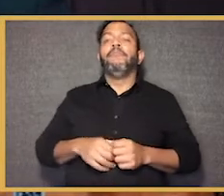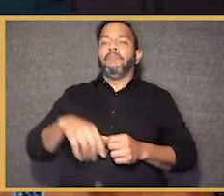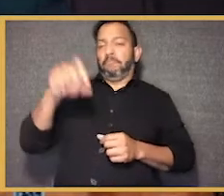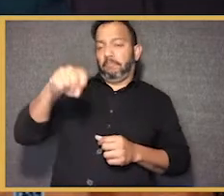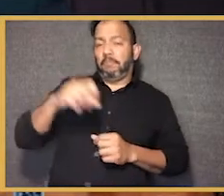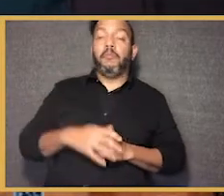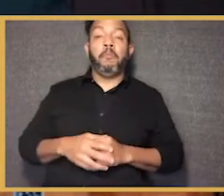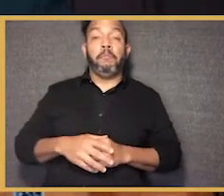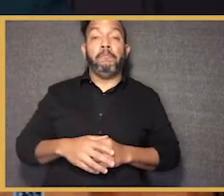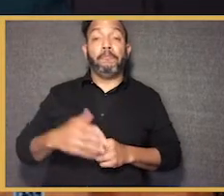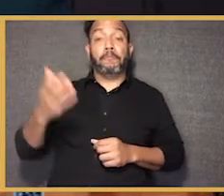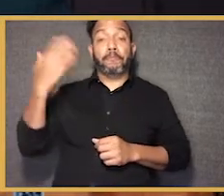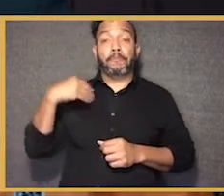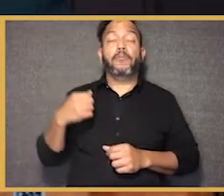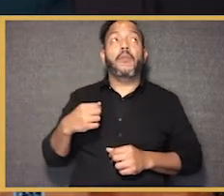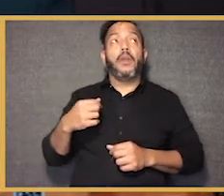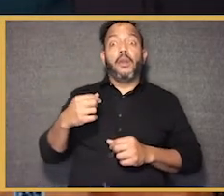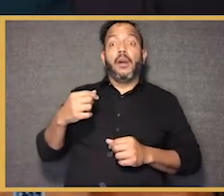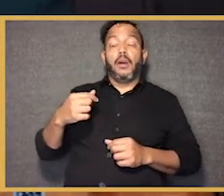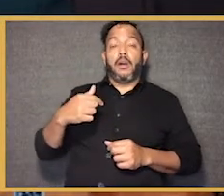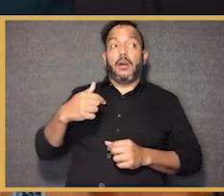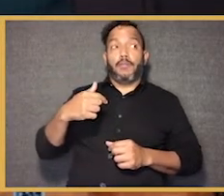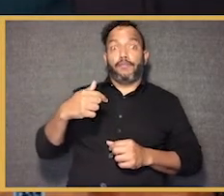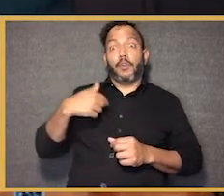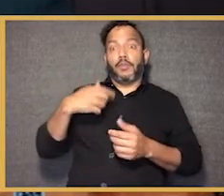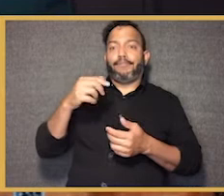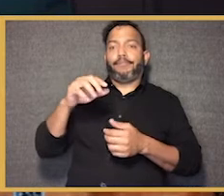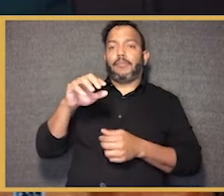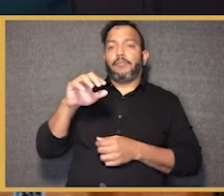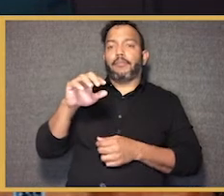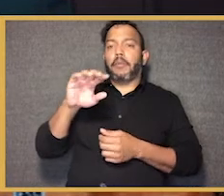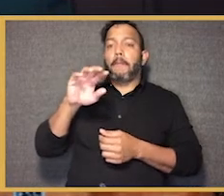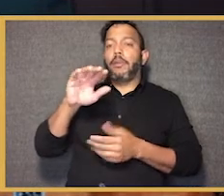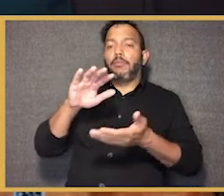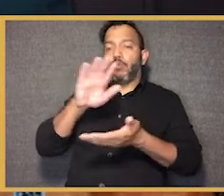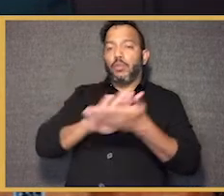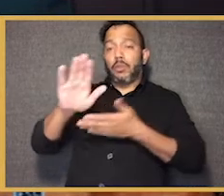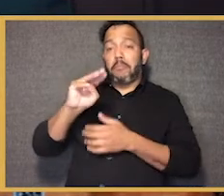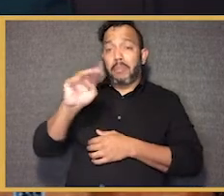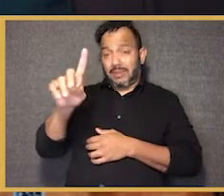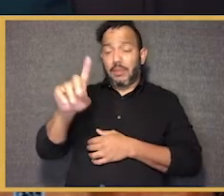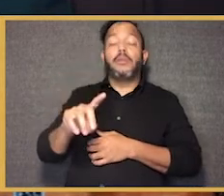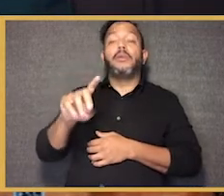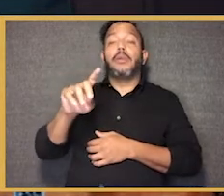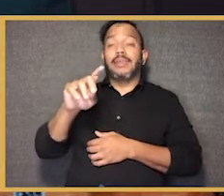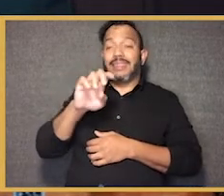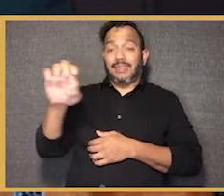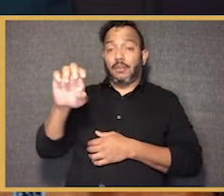commencement address at the University of Maryland Eastern Shore. So historically black college out on the Eastern Shore of Maryland.